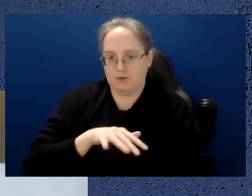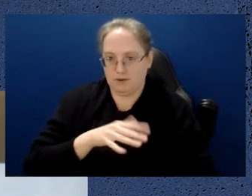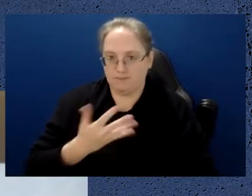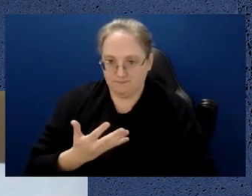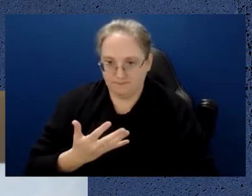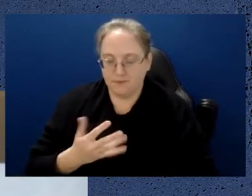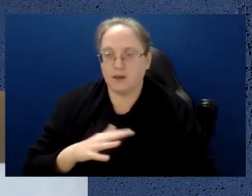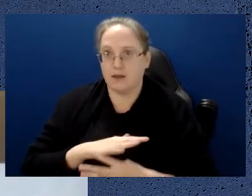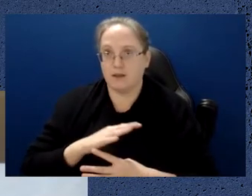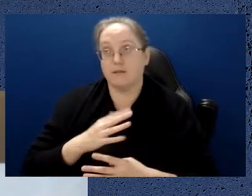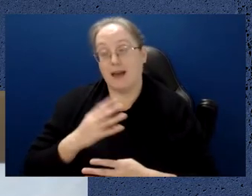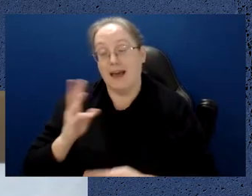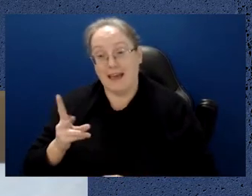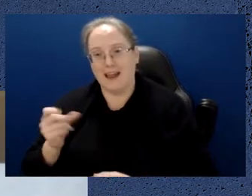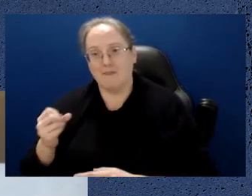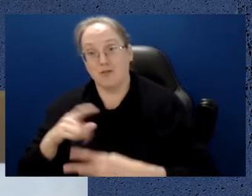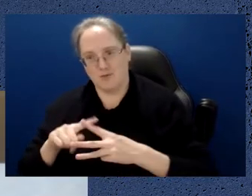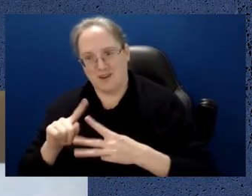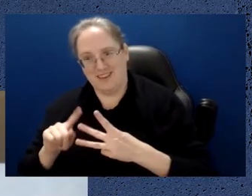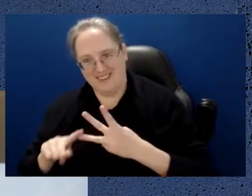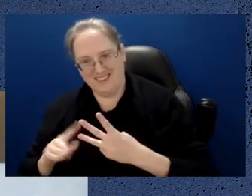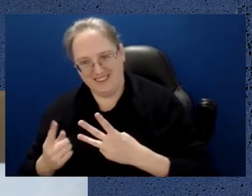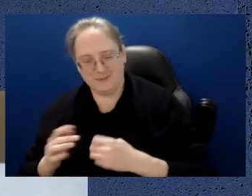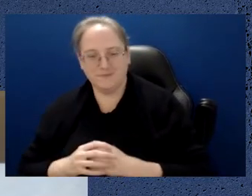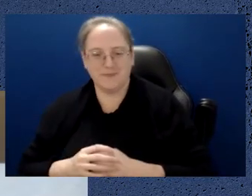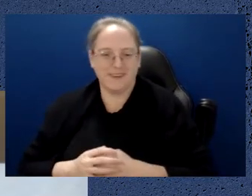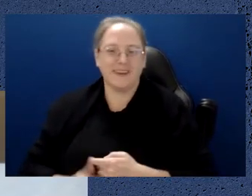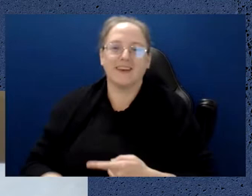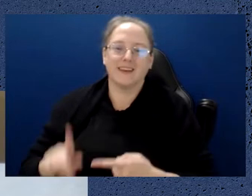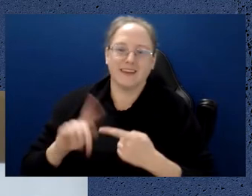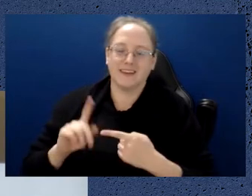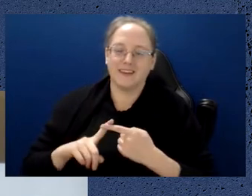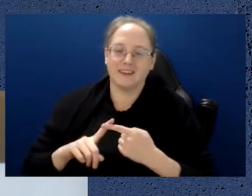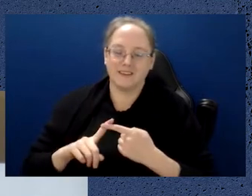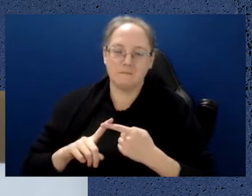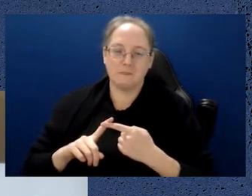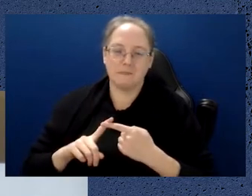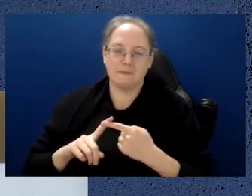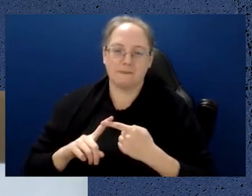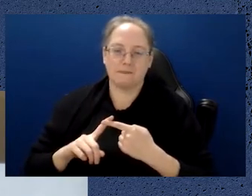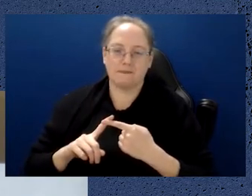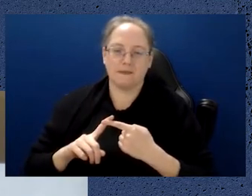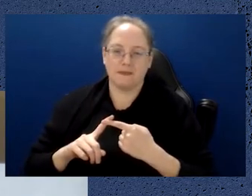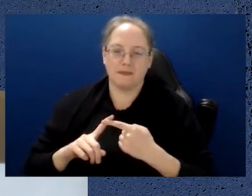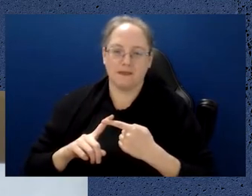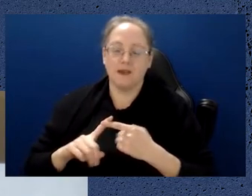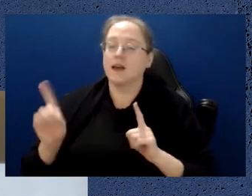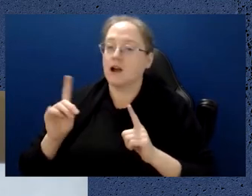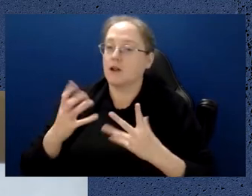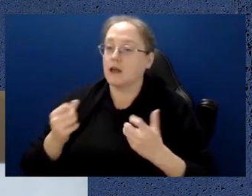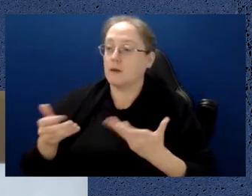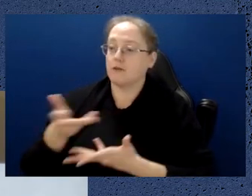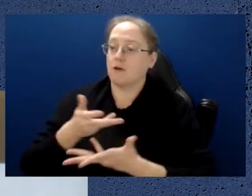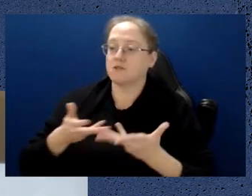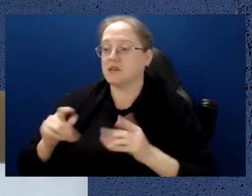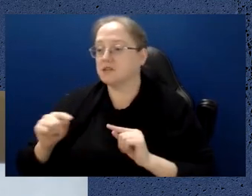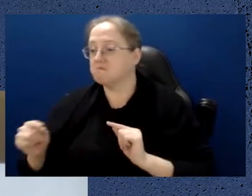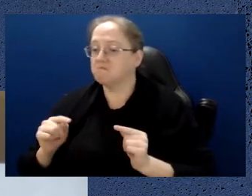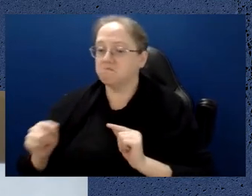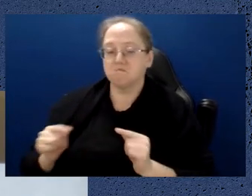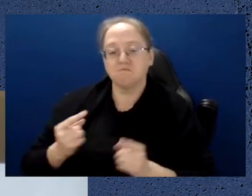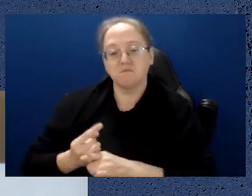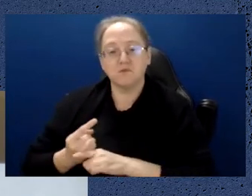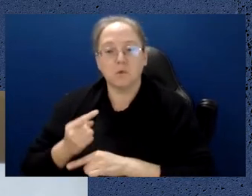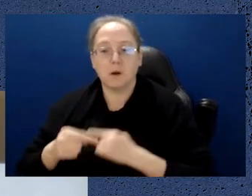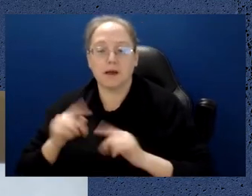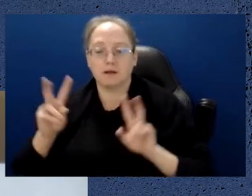the advanced work in that area. So again, three things there. One is that there